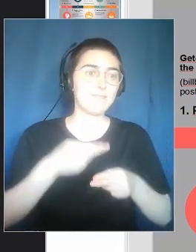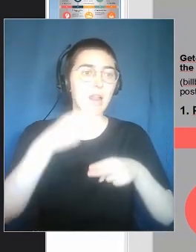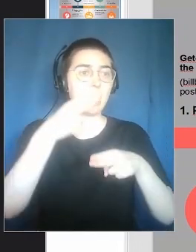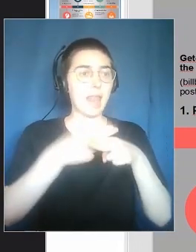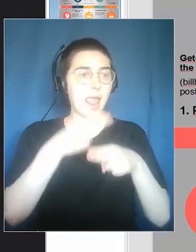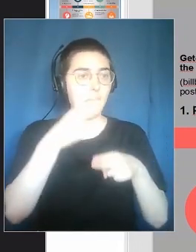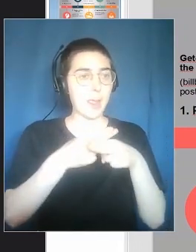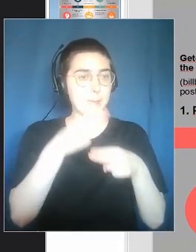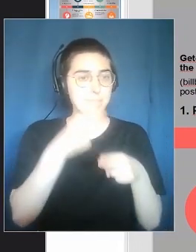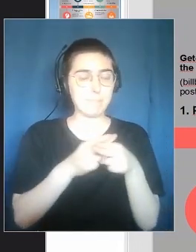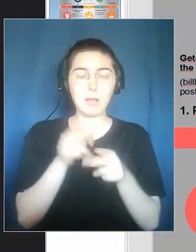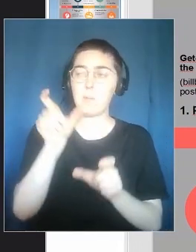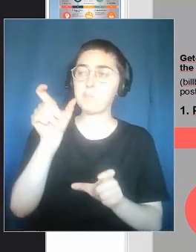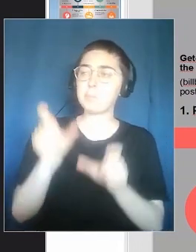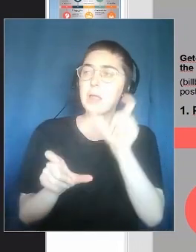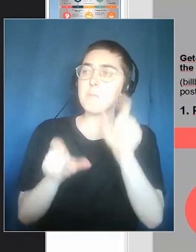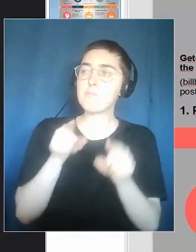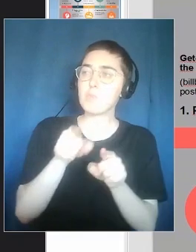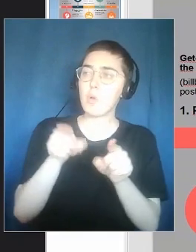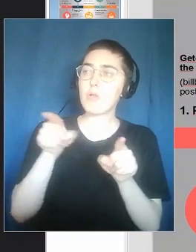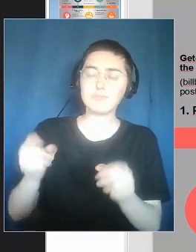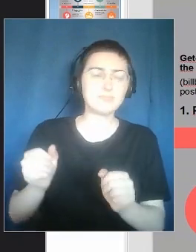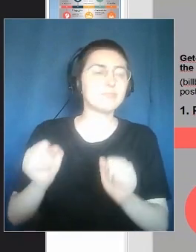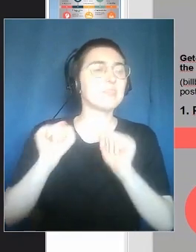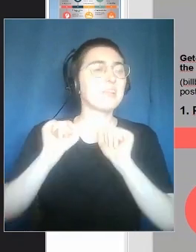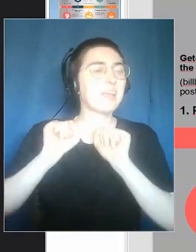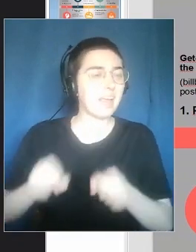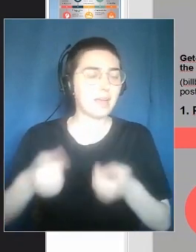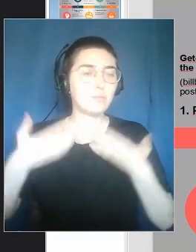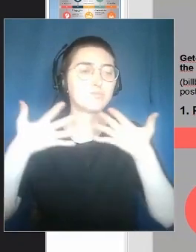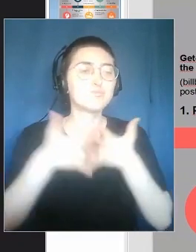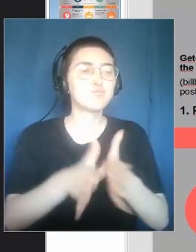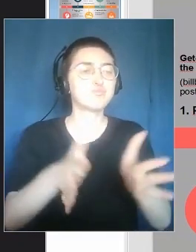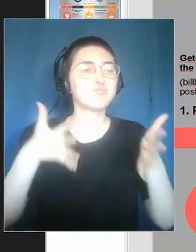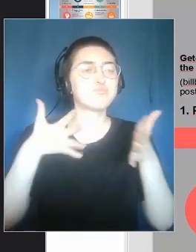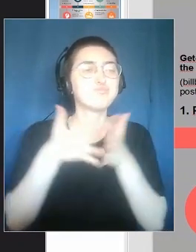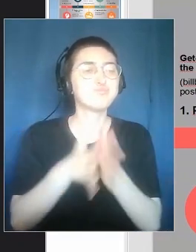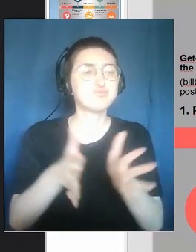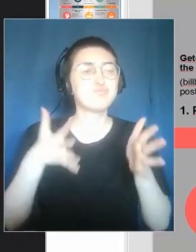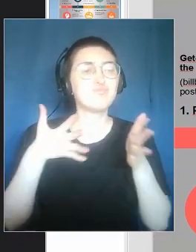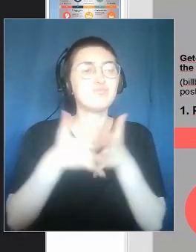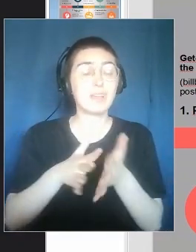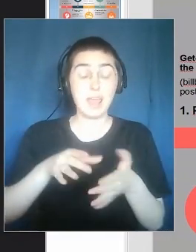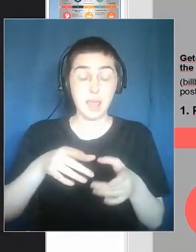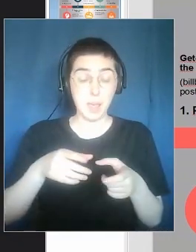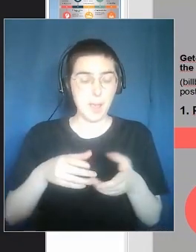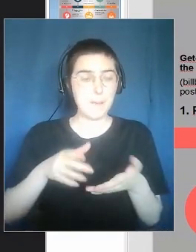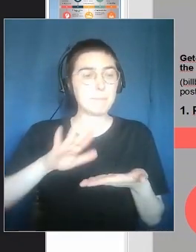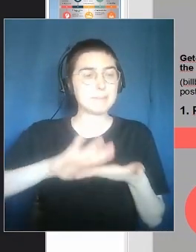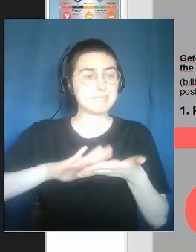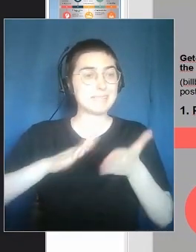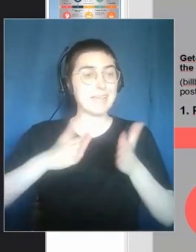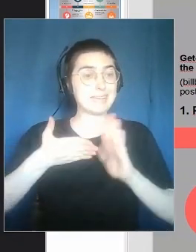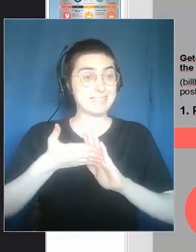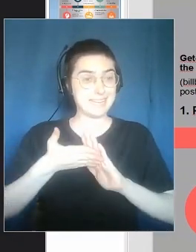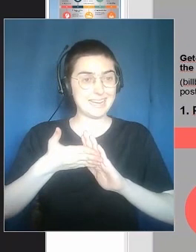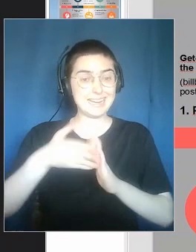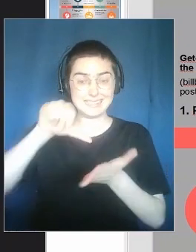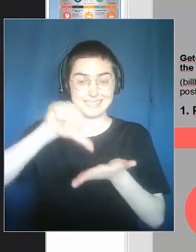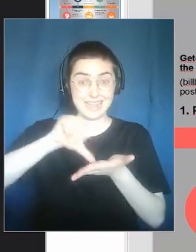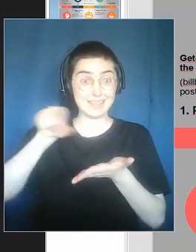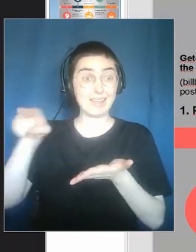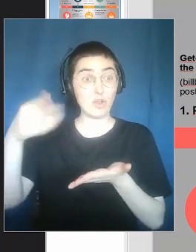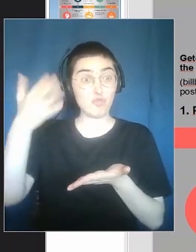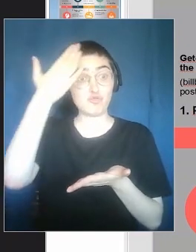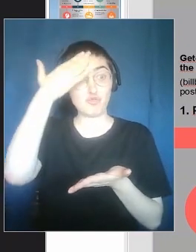they gave us the number of some people who could contribute to telling the story of the historical center of that